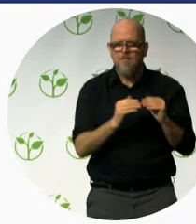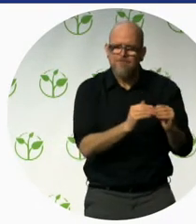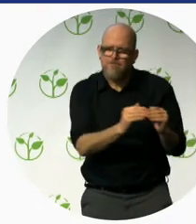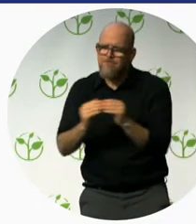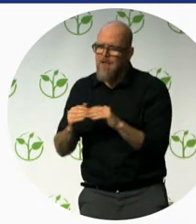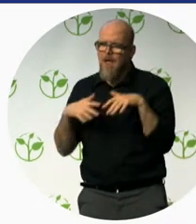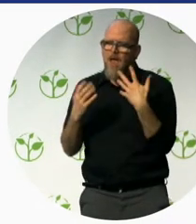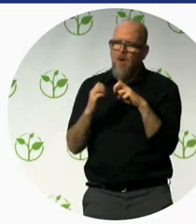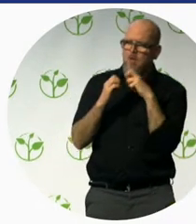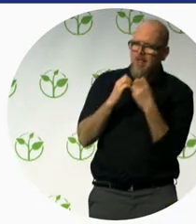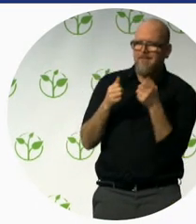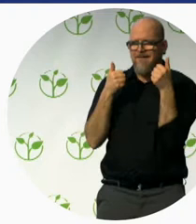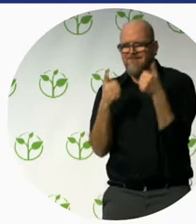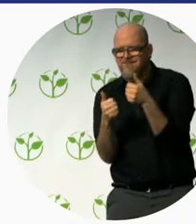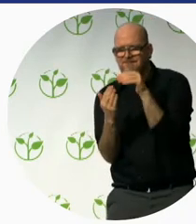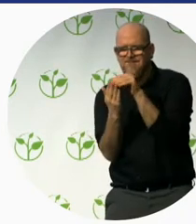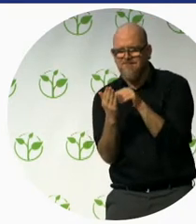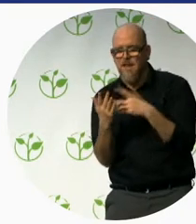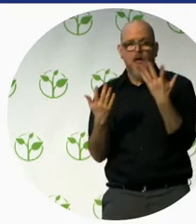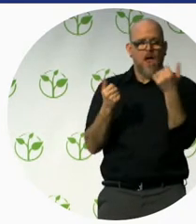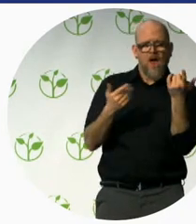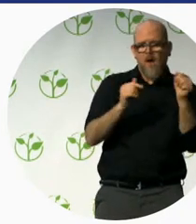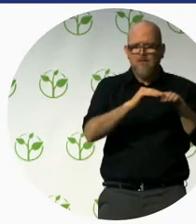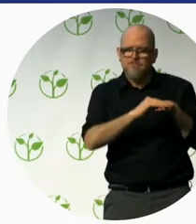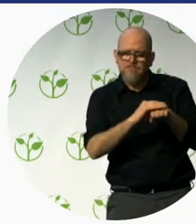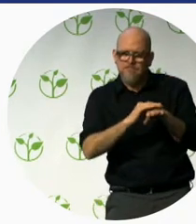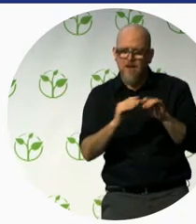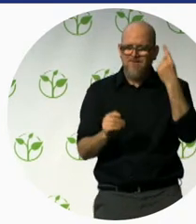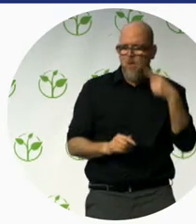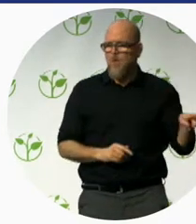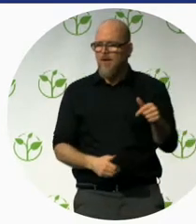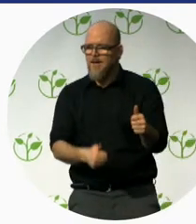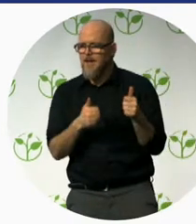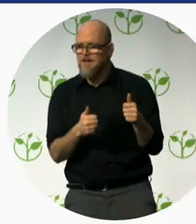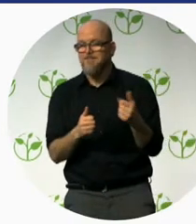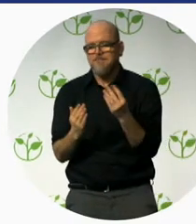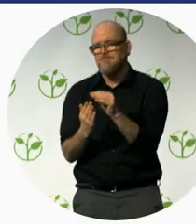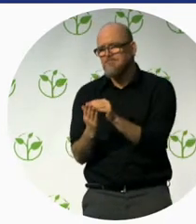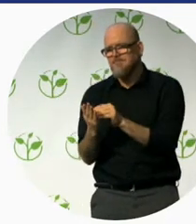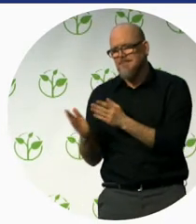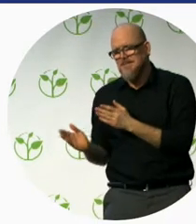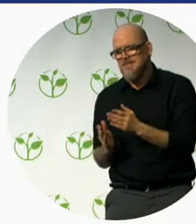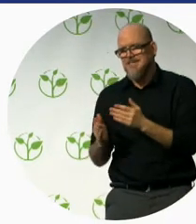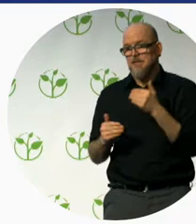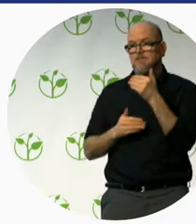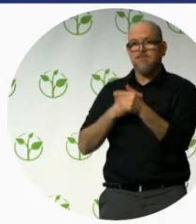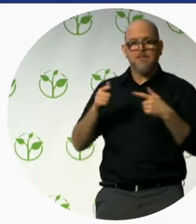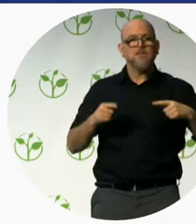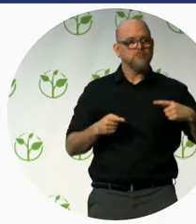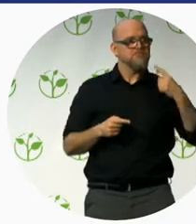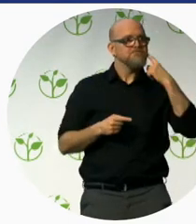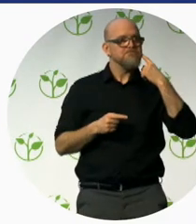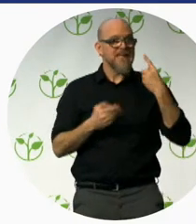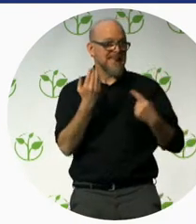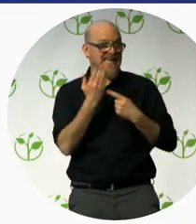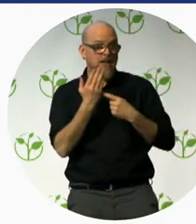requirements for accessible tourism. We are developing this standard from the technical committee 228